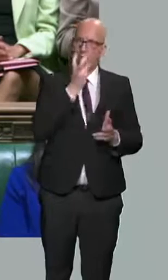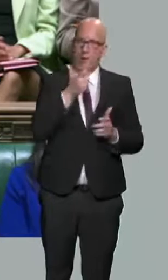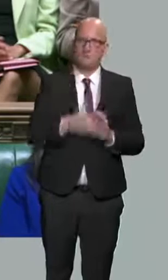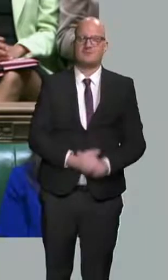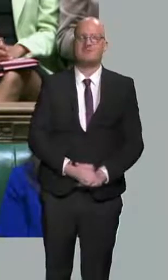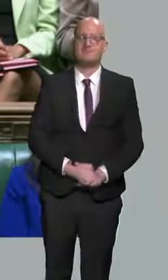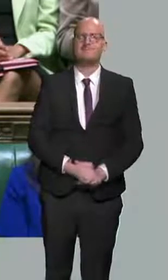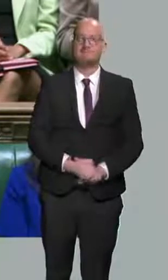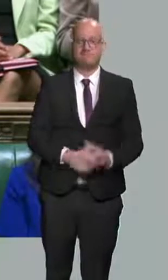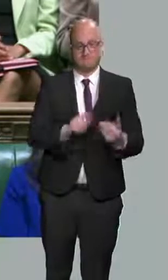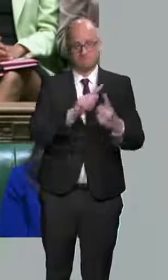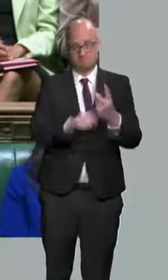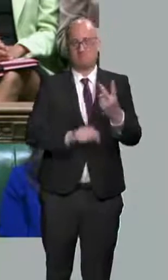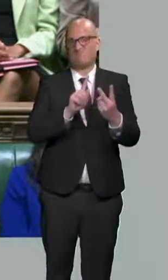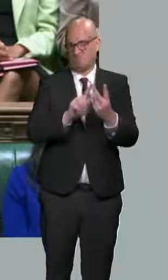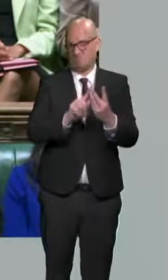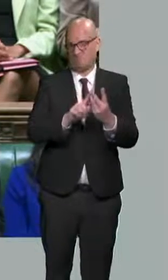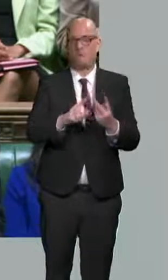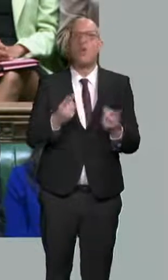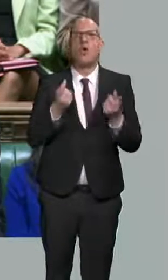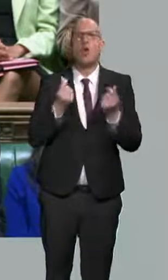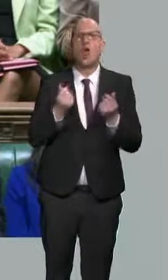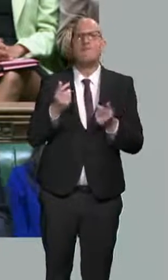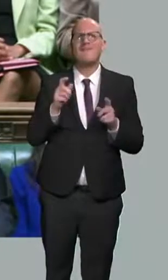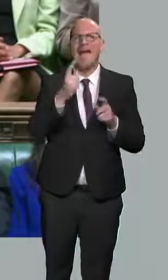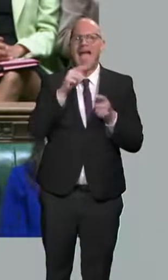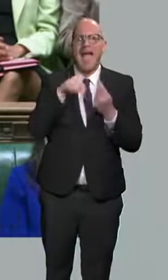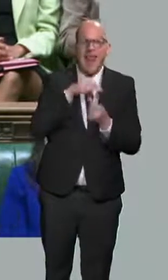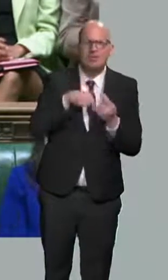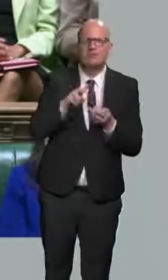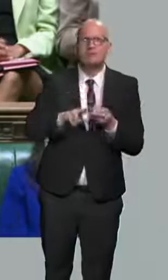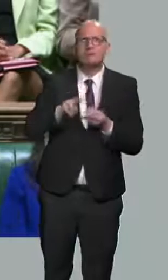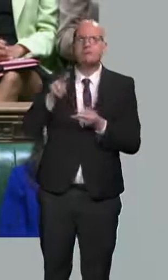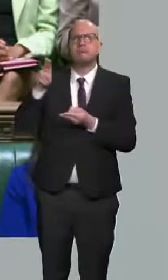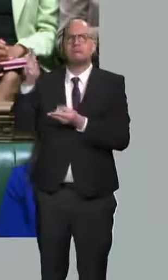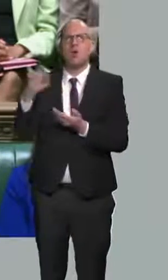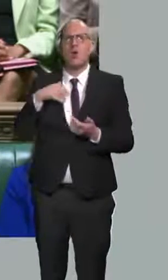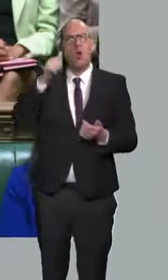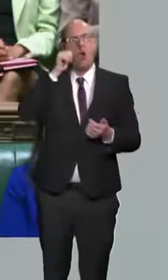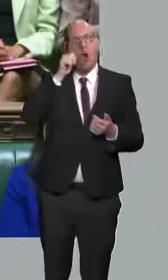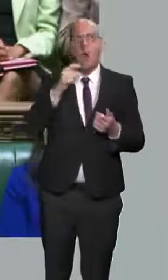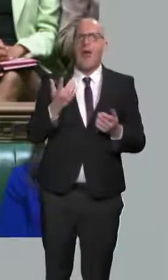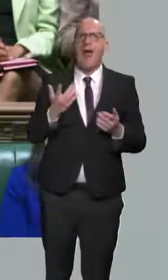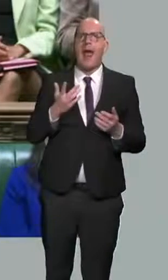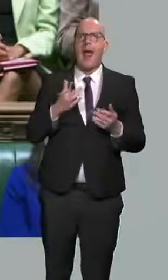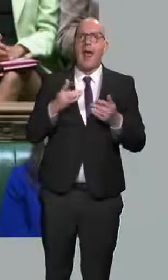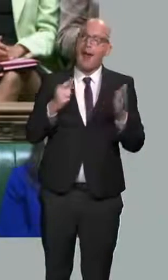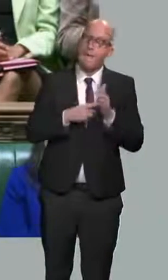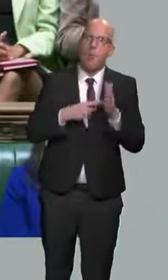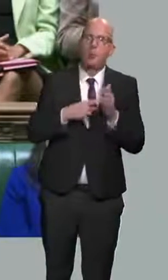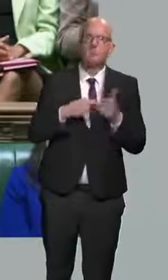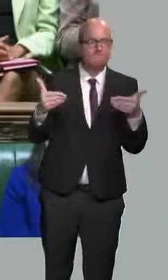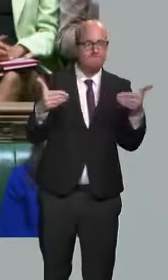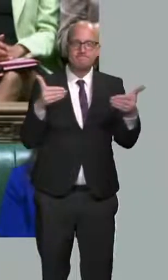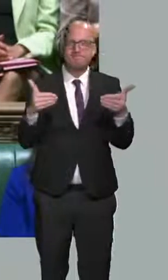Second, as energy costs rise, we know that energy efficiency will make a big difference to bills.